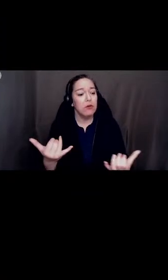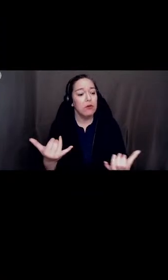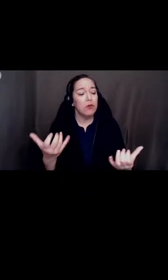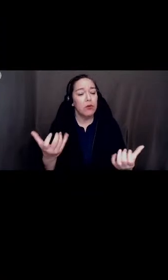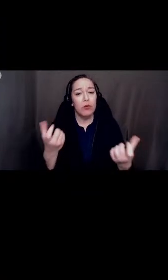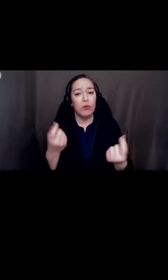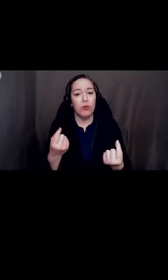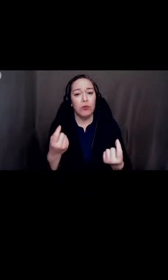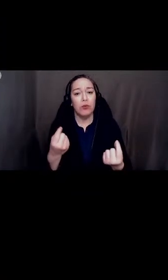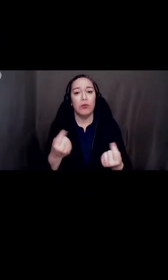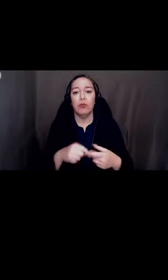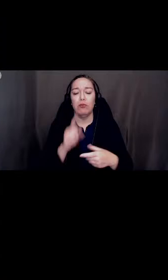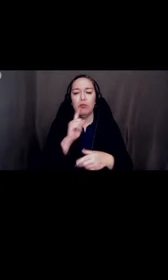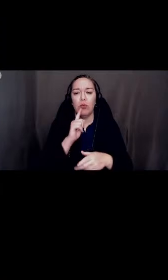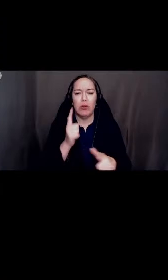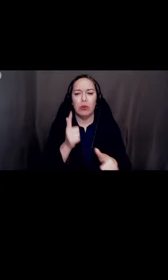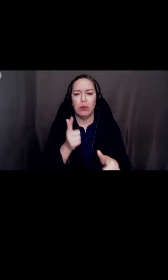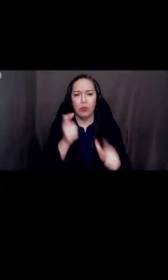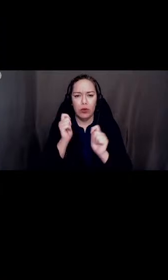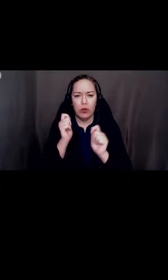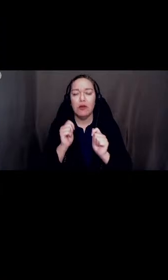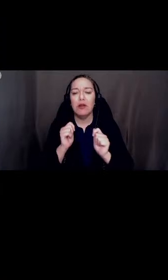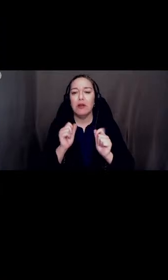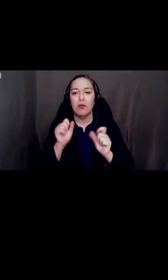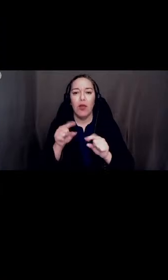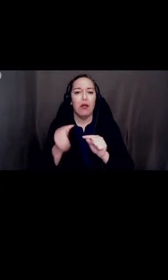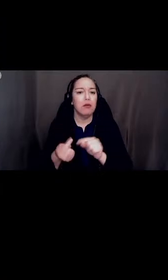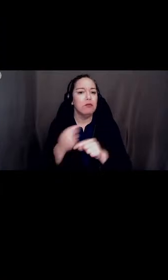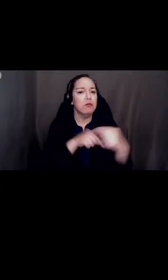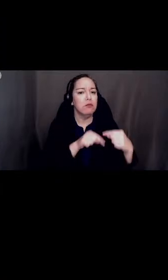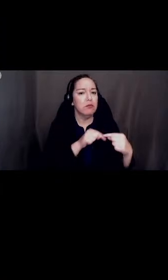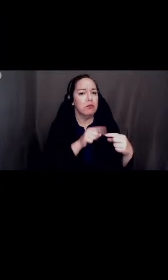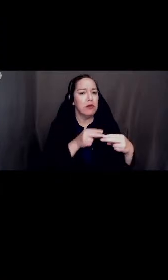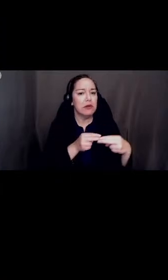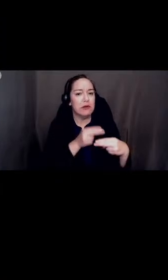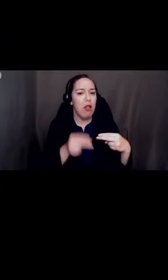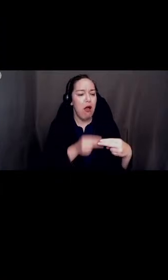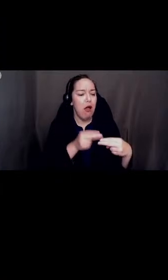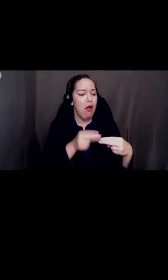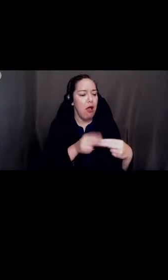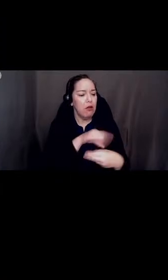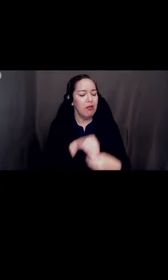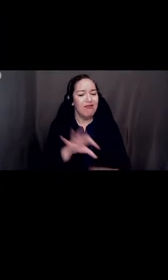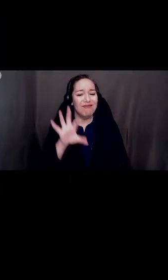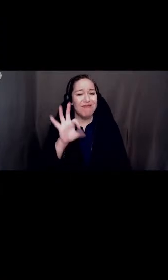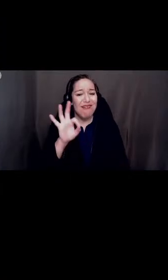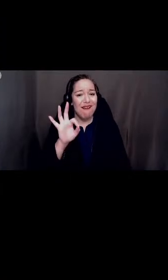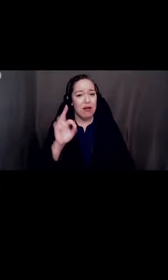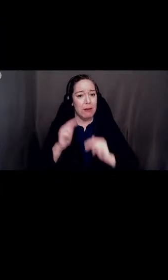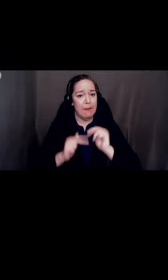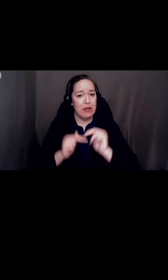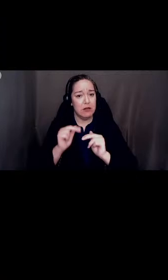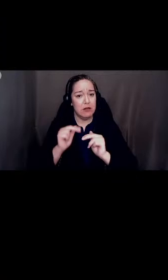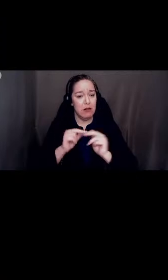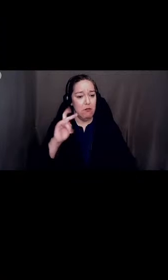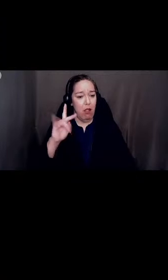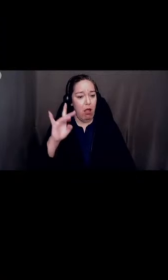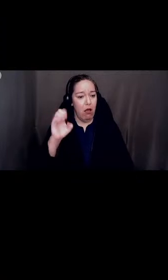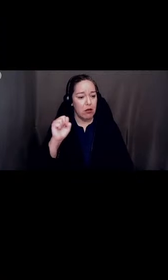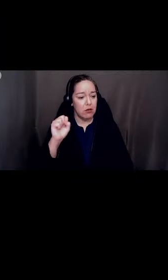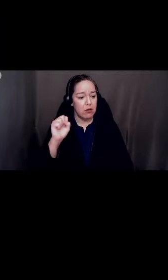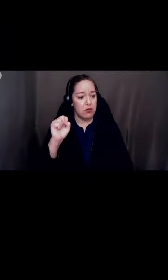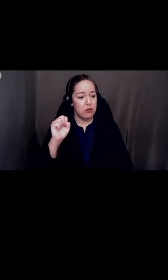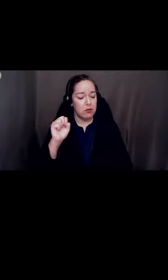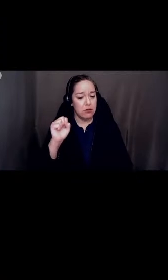really quickly, we can go back to the slide with the nine building blocks that Ms. Walton referenced and that I referenced.